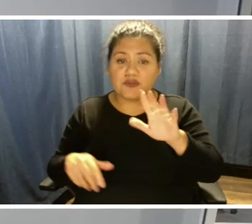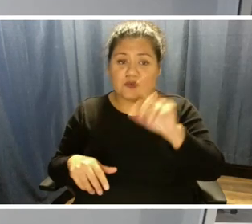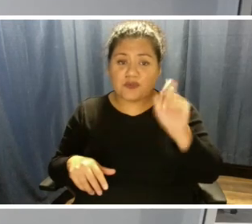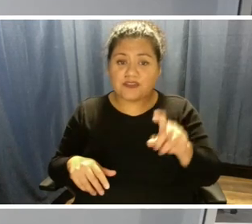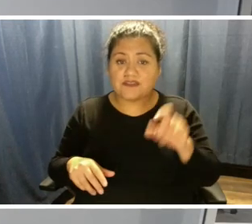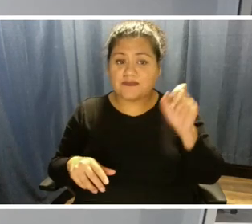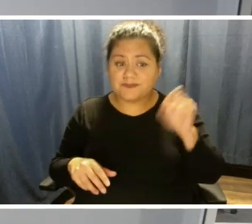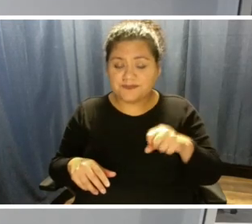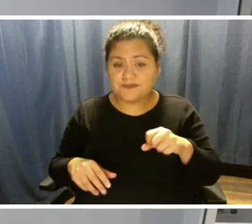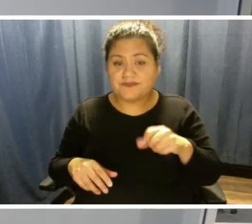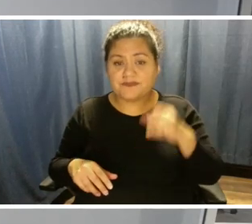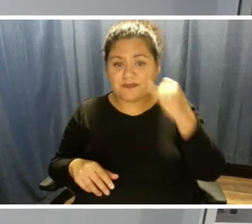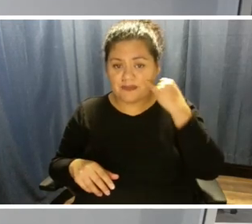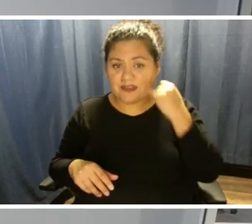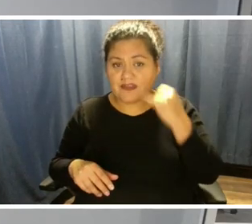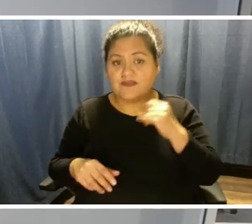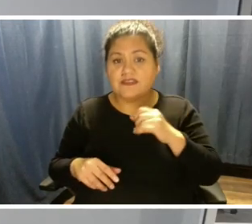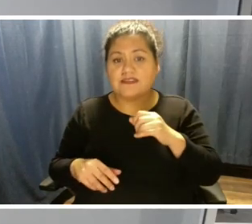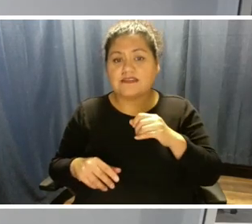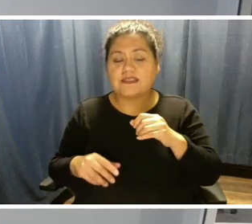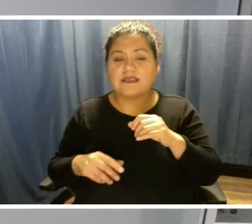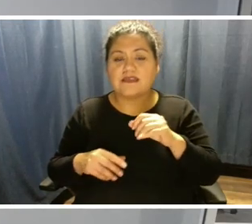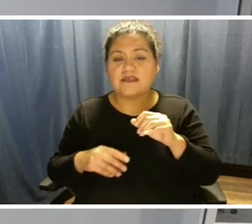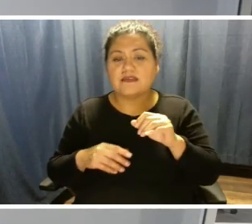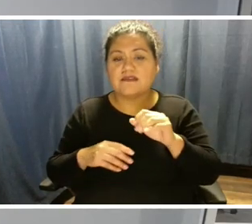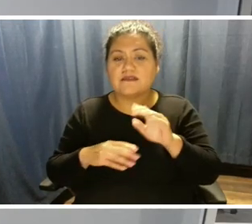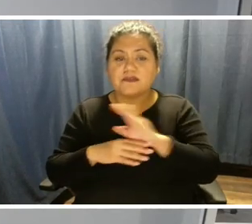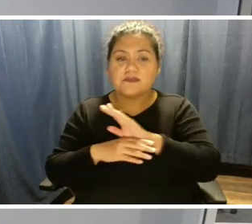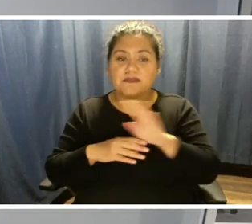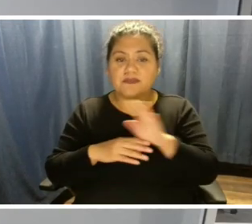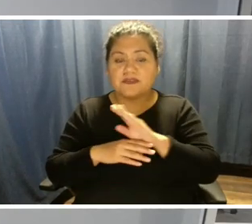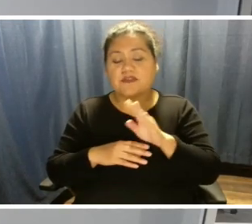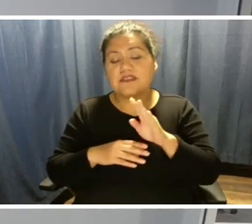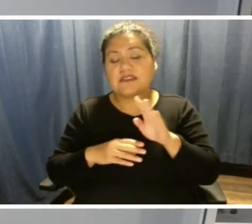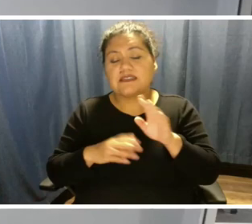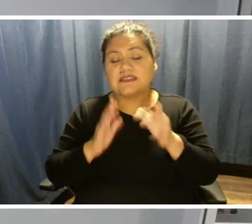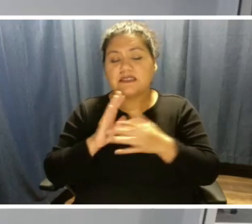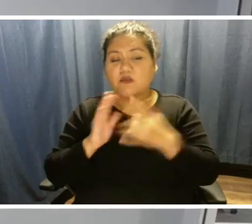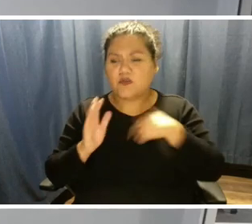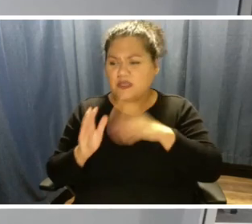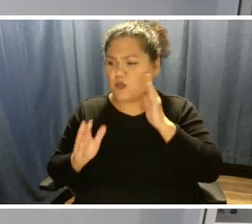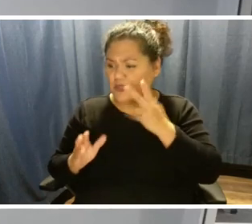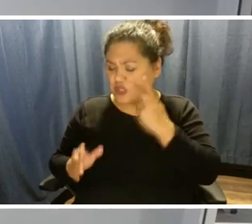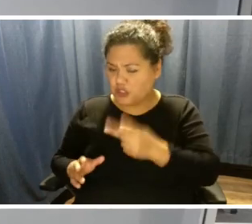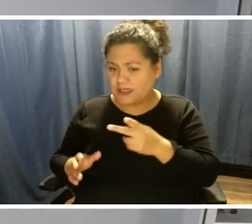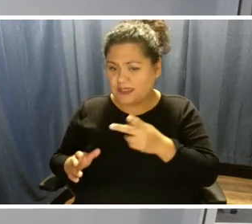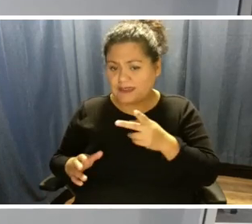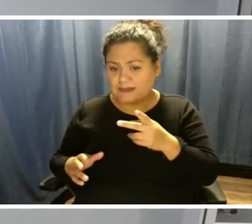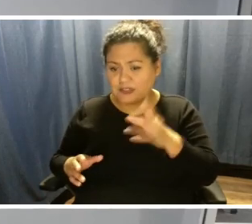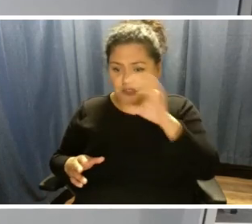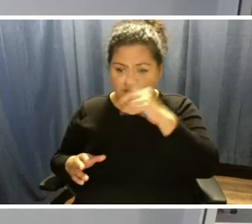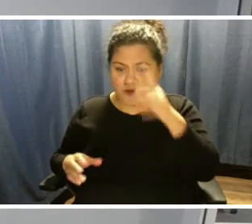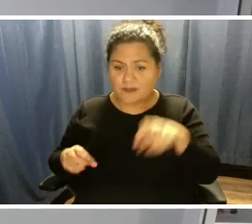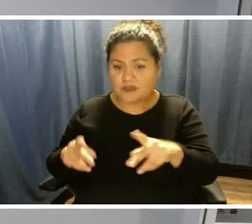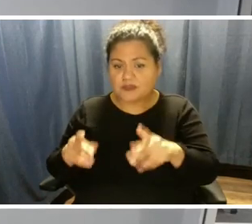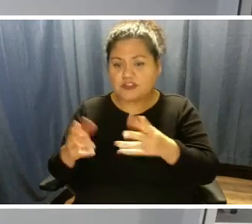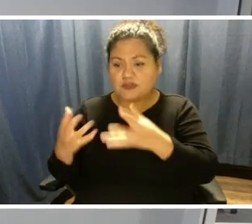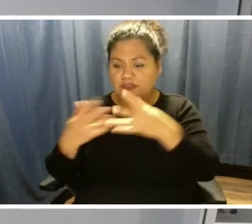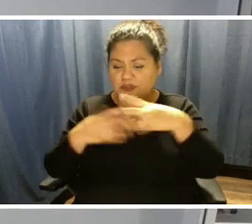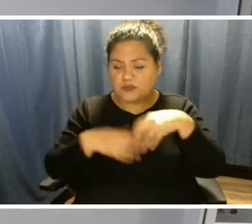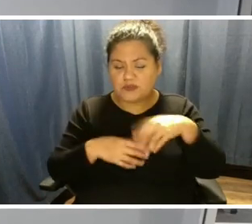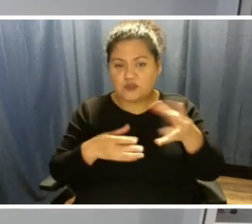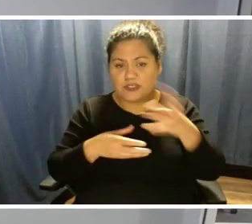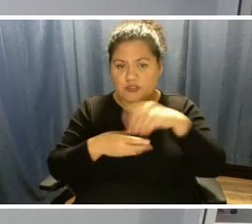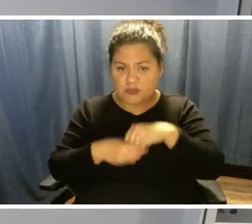a commercial technology out there, we will definitely look at it and seek opportunities to integrate it to the extent it makes